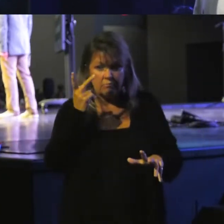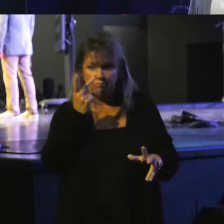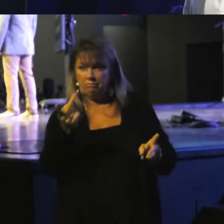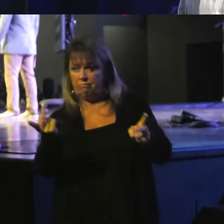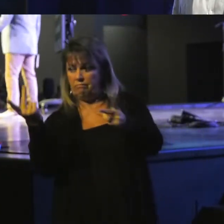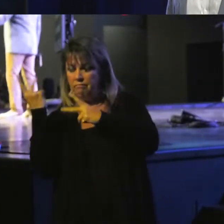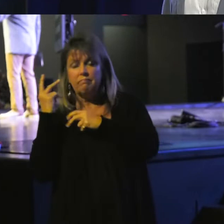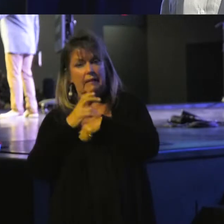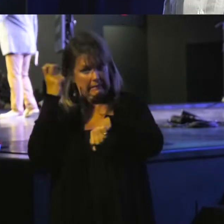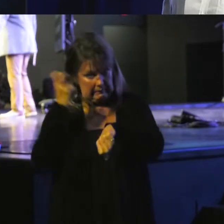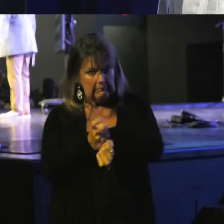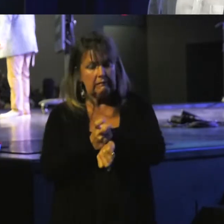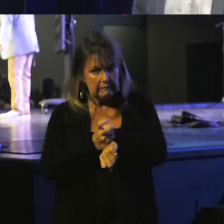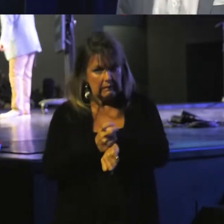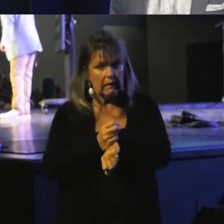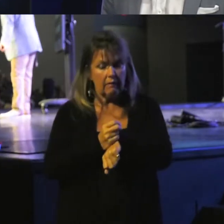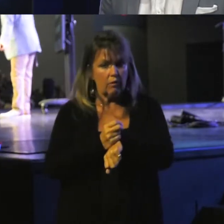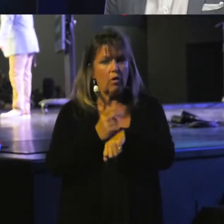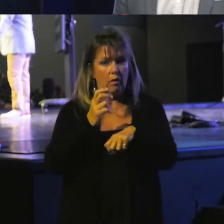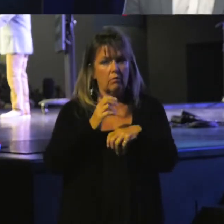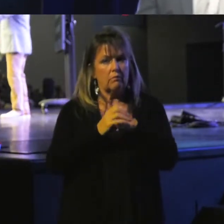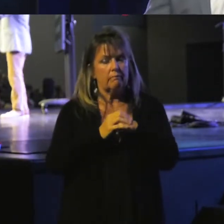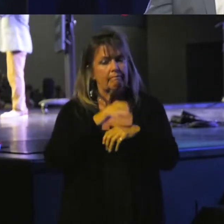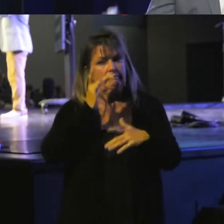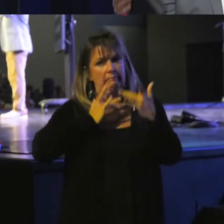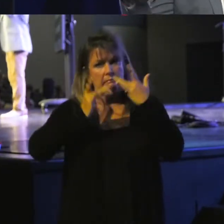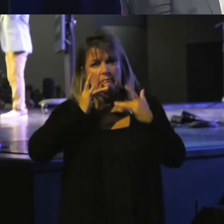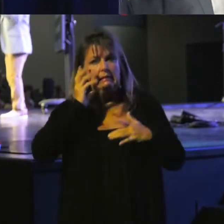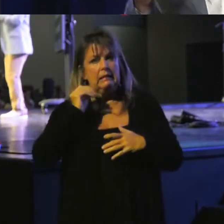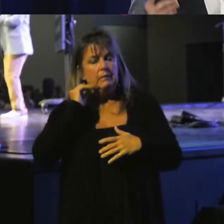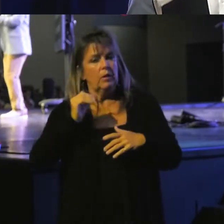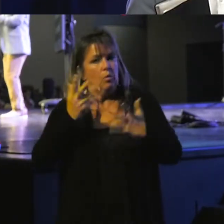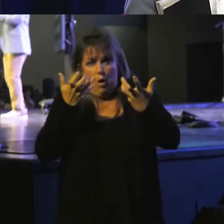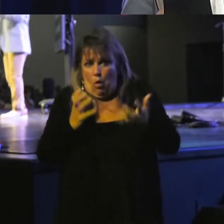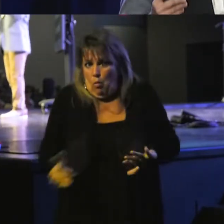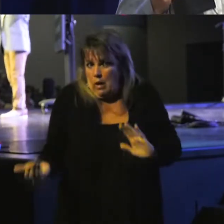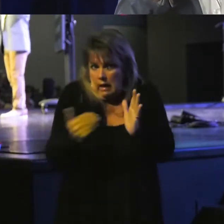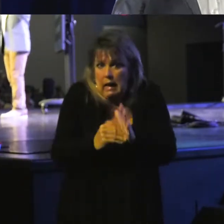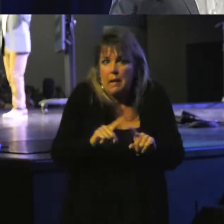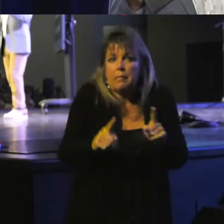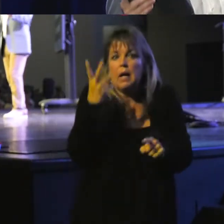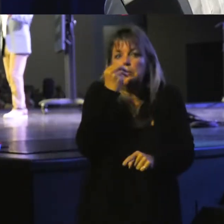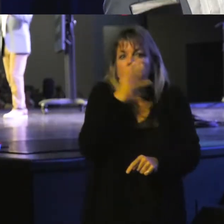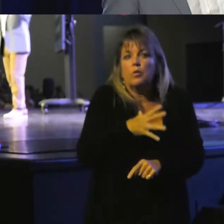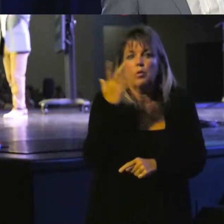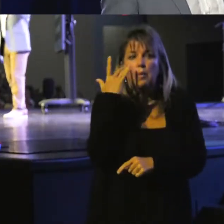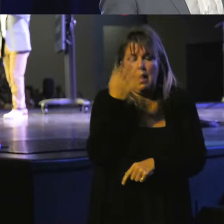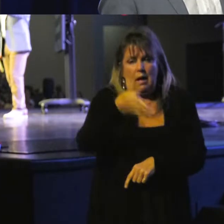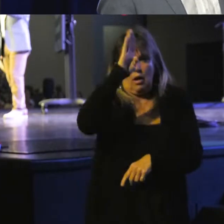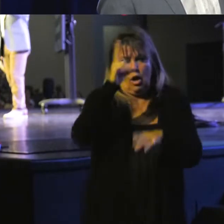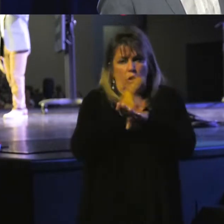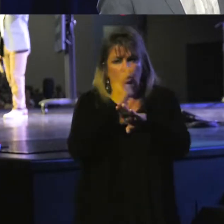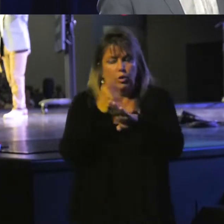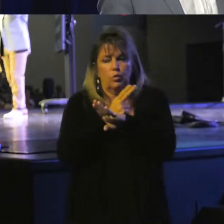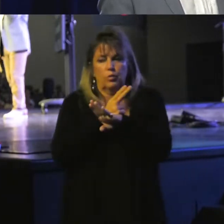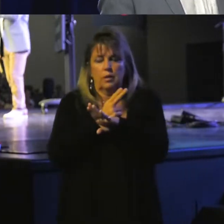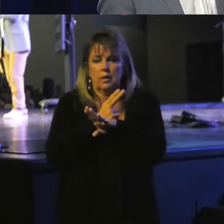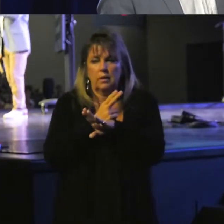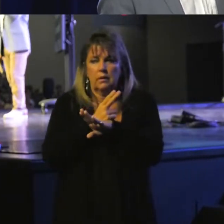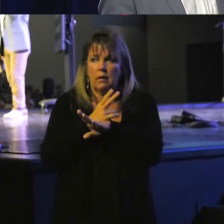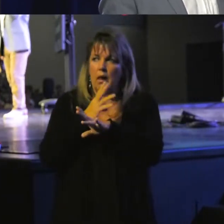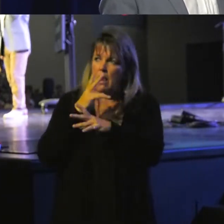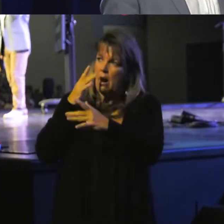a difficult journey, a journey we don't want to repeat, but it was one that was beautiful because God used it to draw us